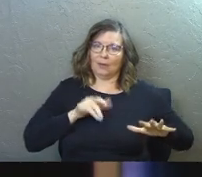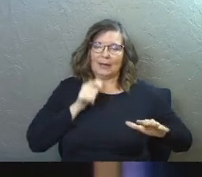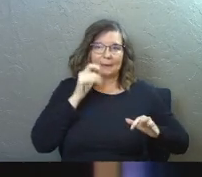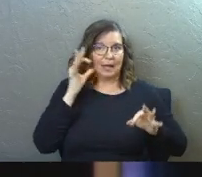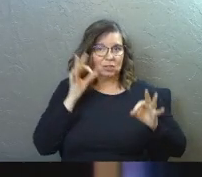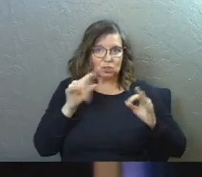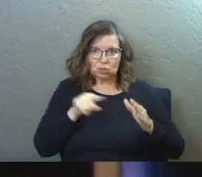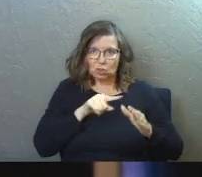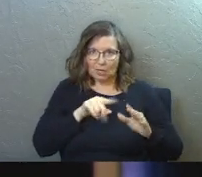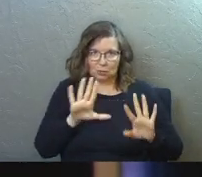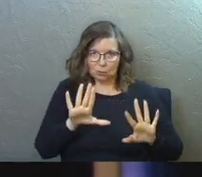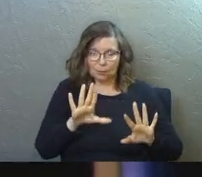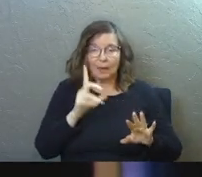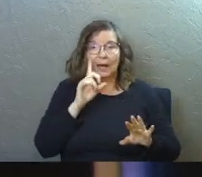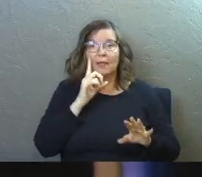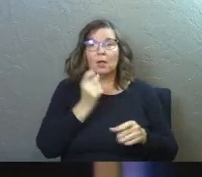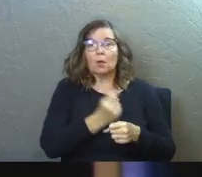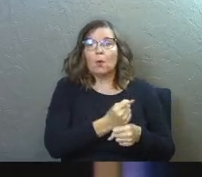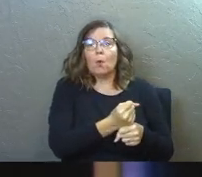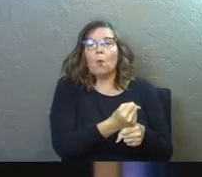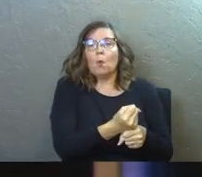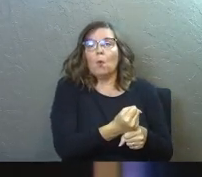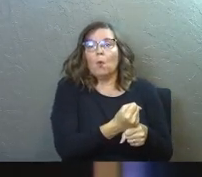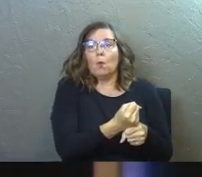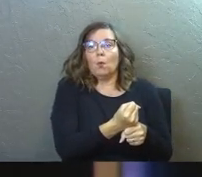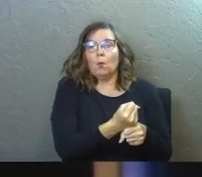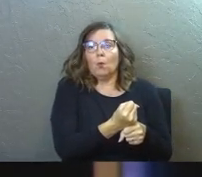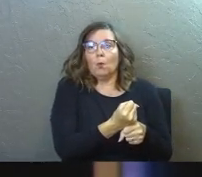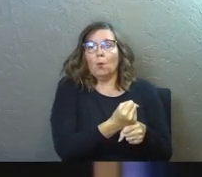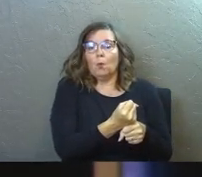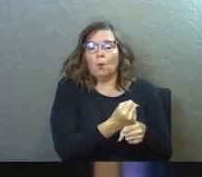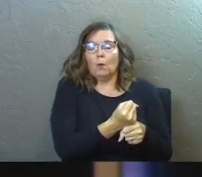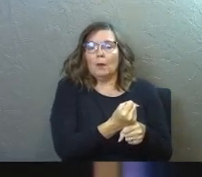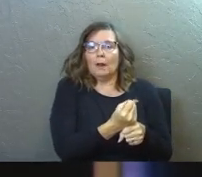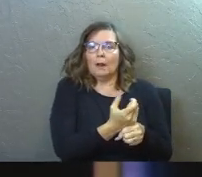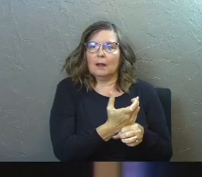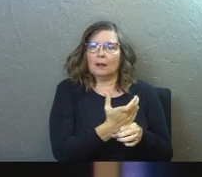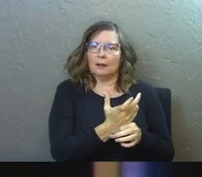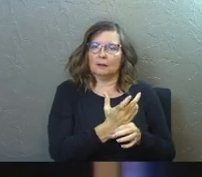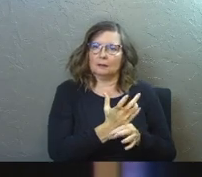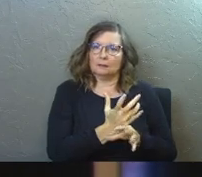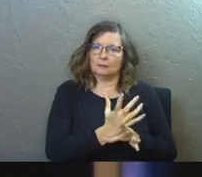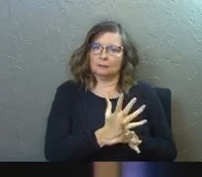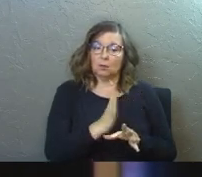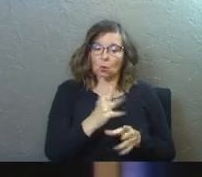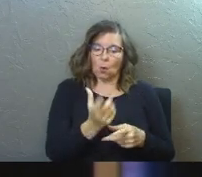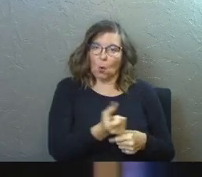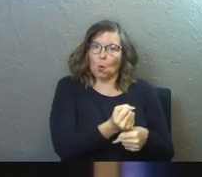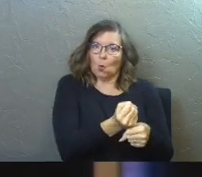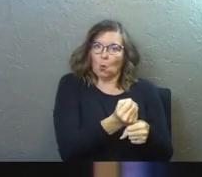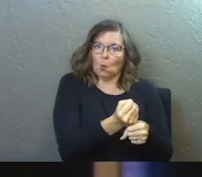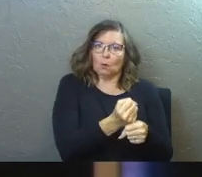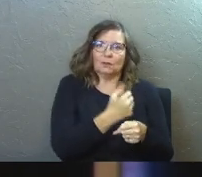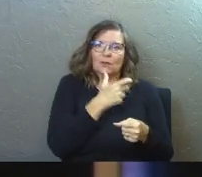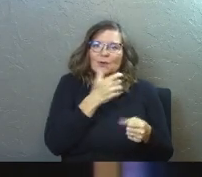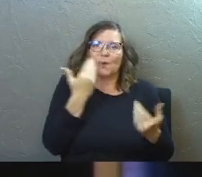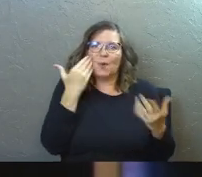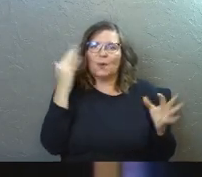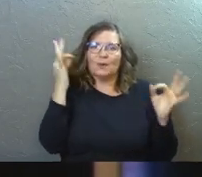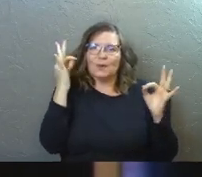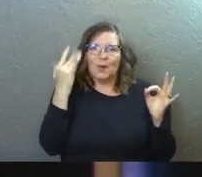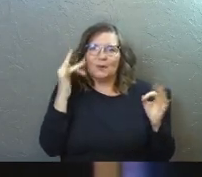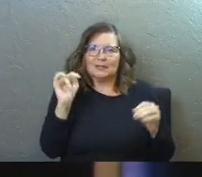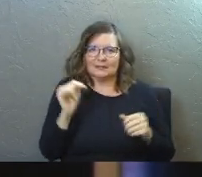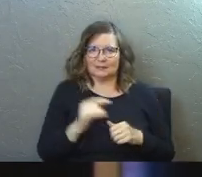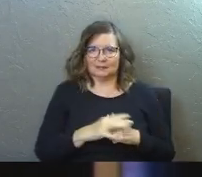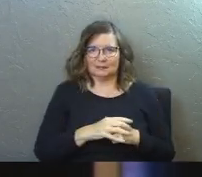to say, I think you're holding on. I think that's what he's saying. You're holding on and you don't know it,